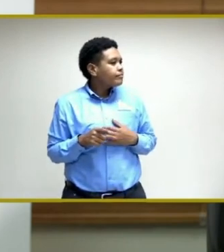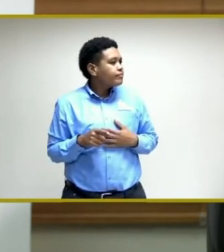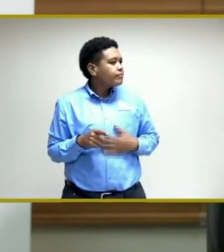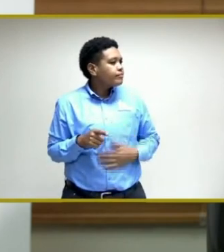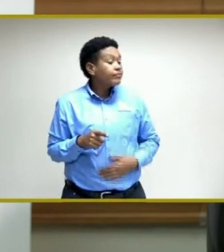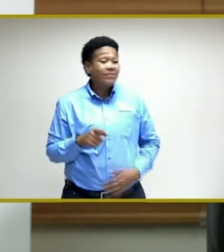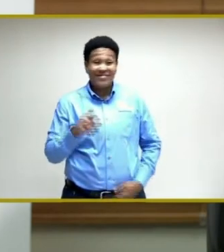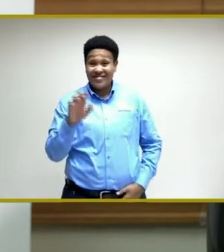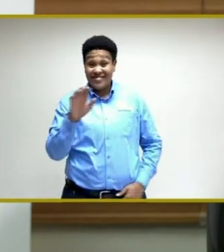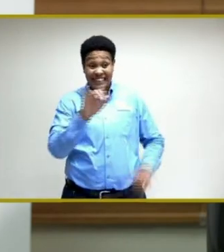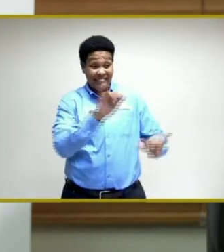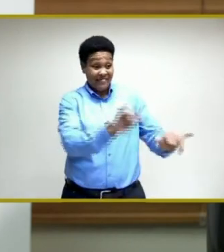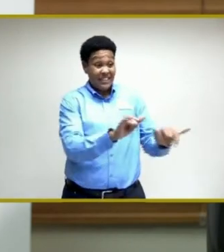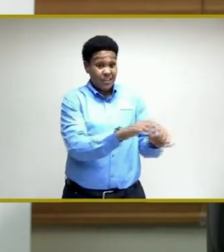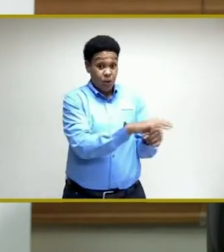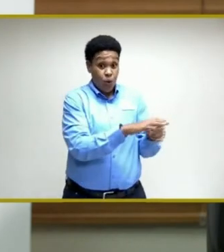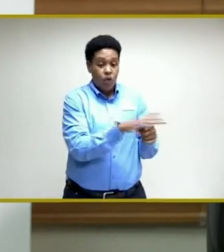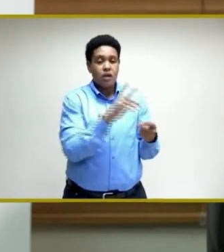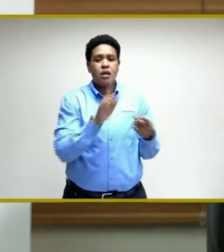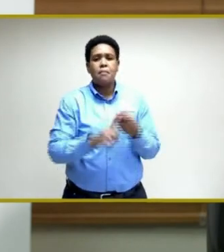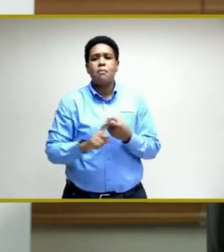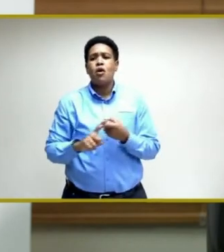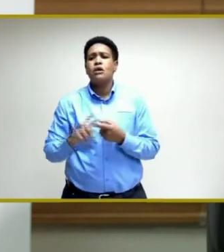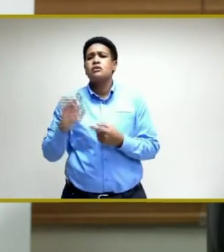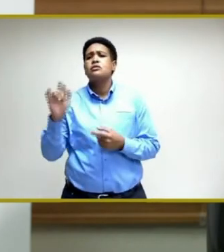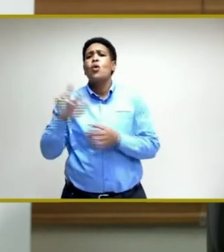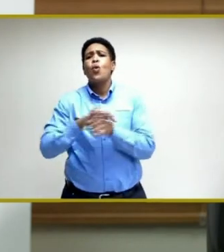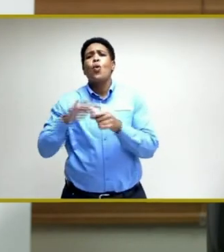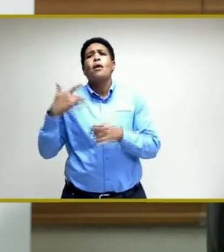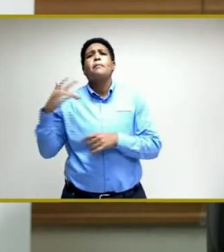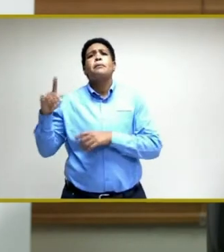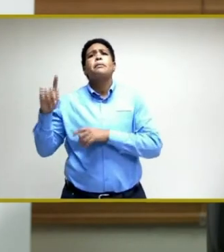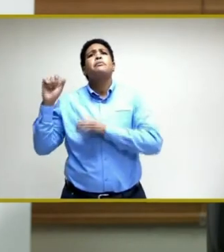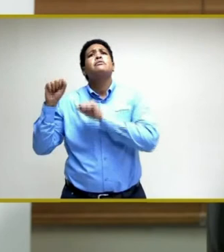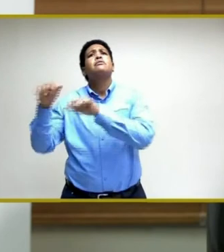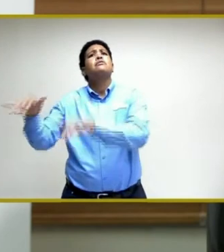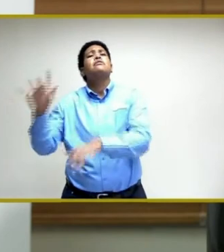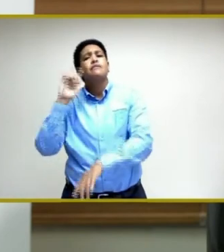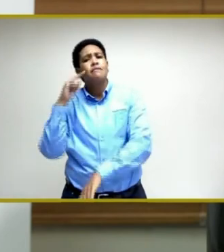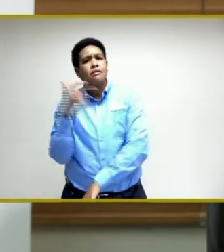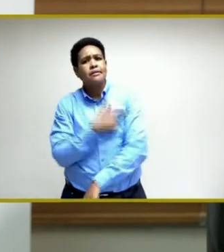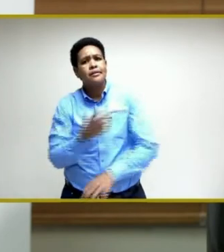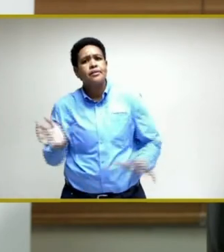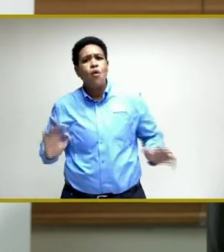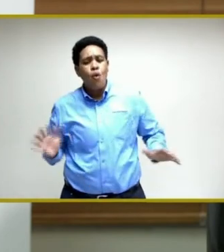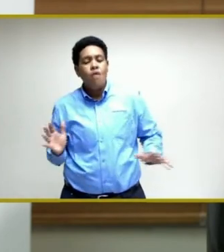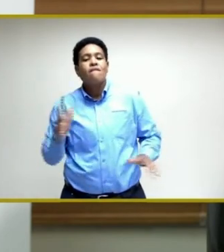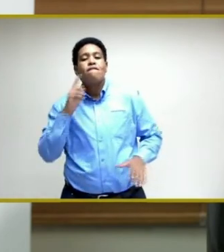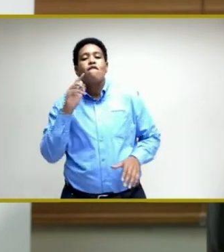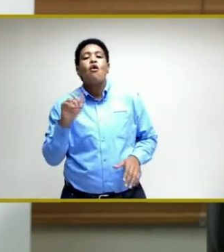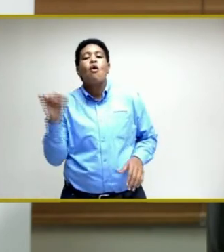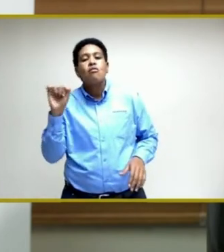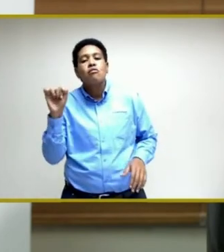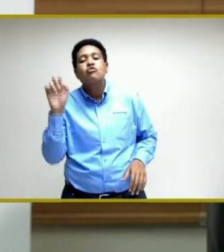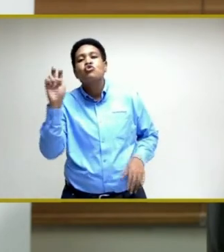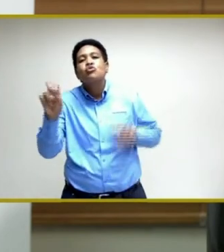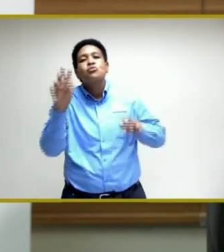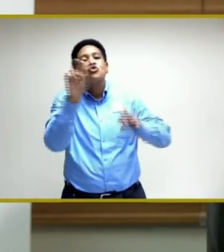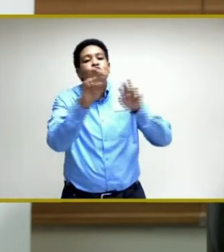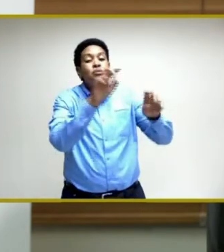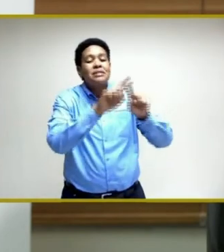setup in different parts of the country that will take the inoculation